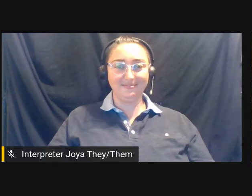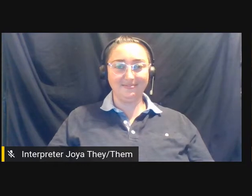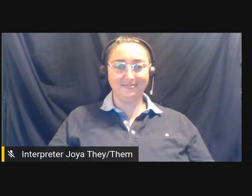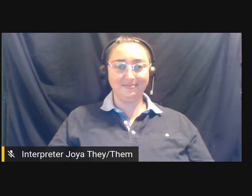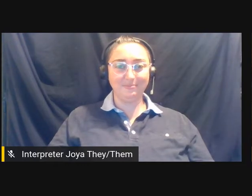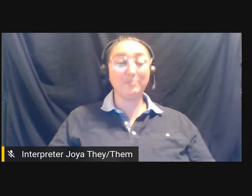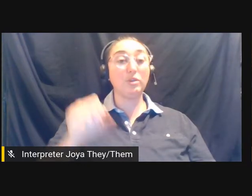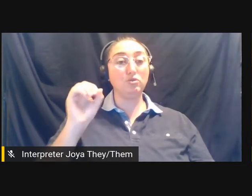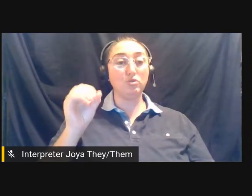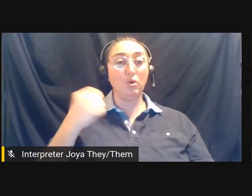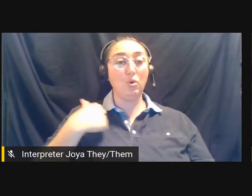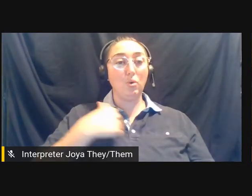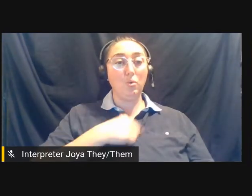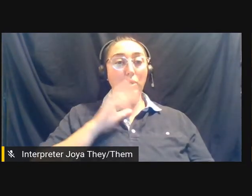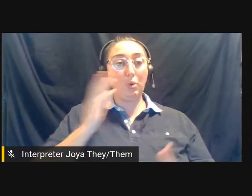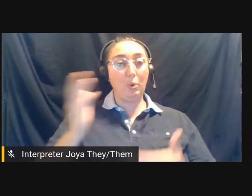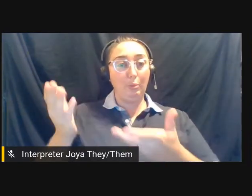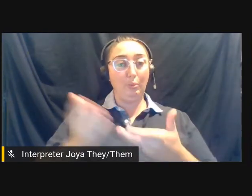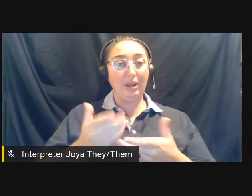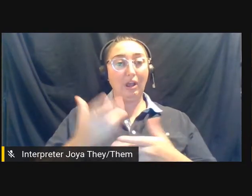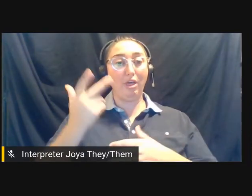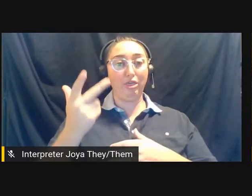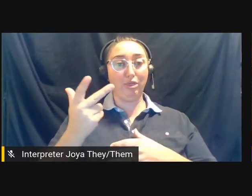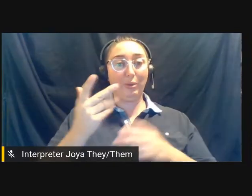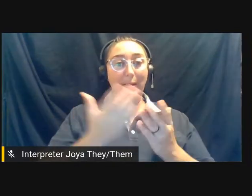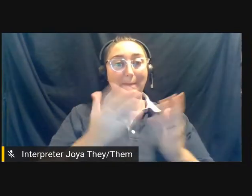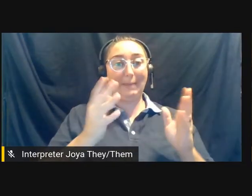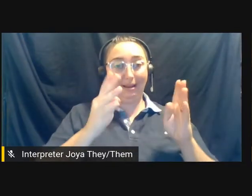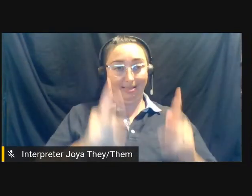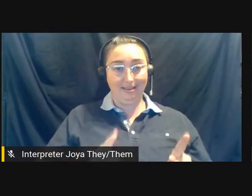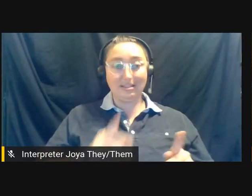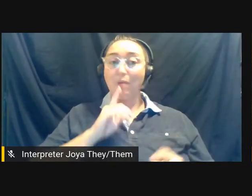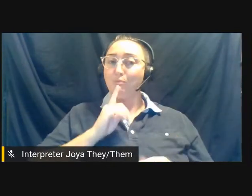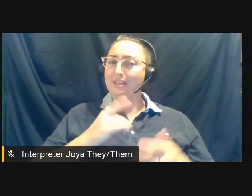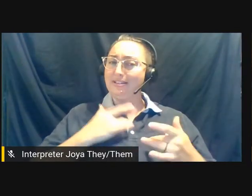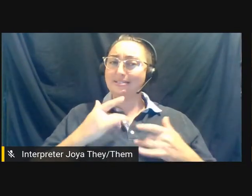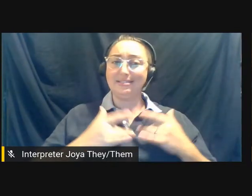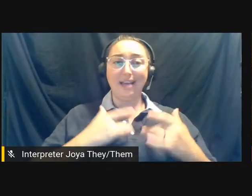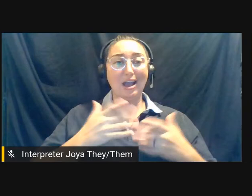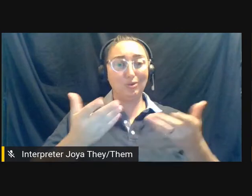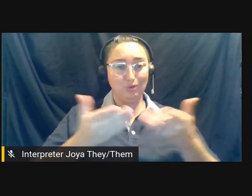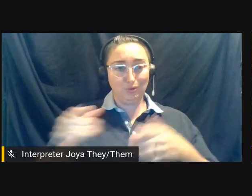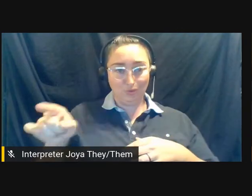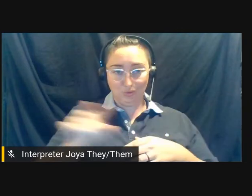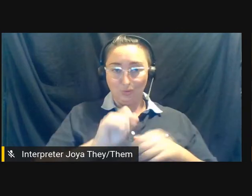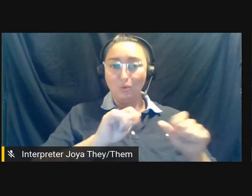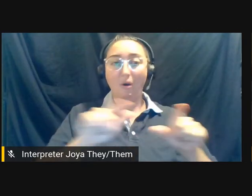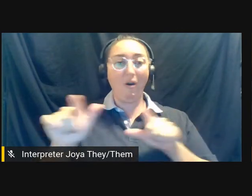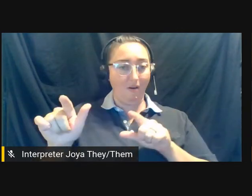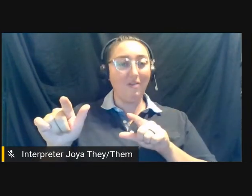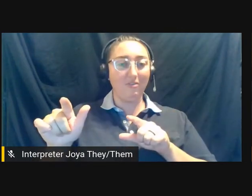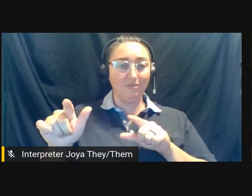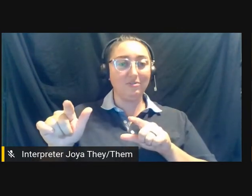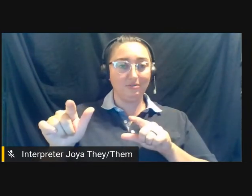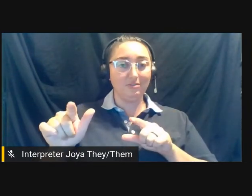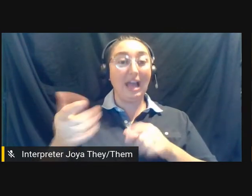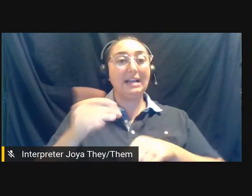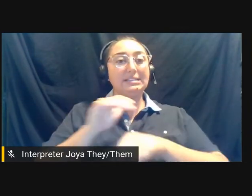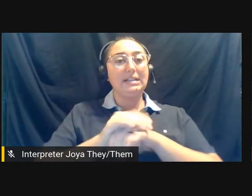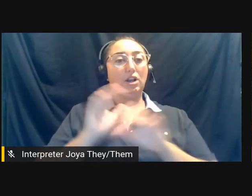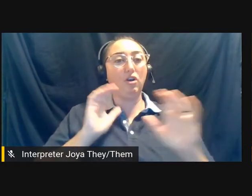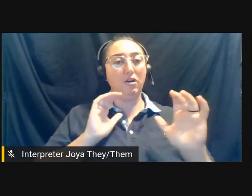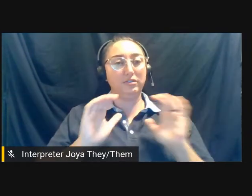So we are going to bring in three panelists. I'm super, super thrilled to introduce you to all of them. And tonight's